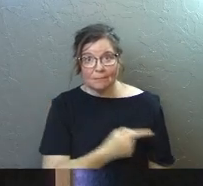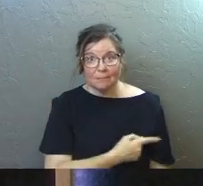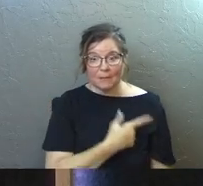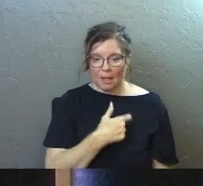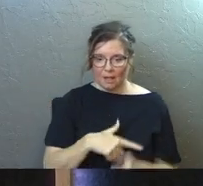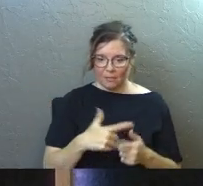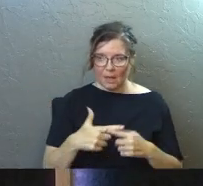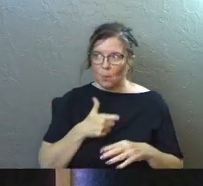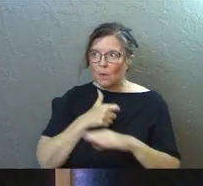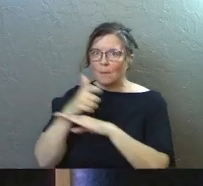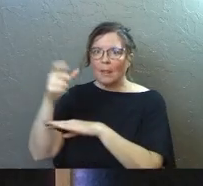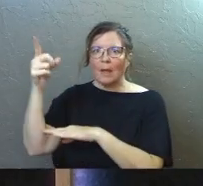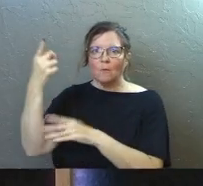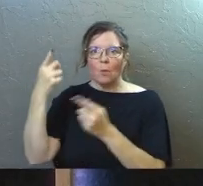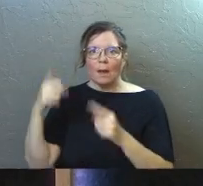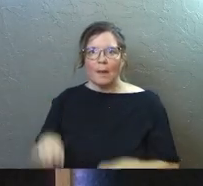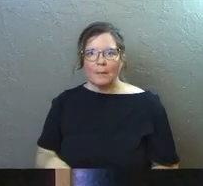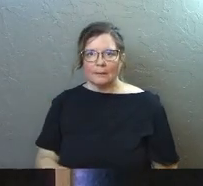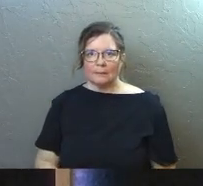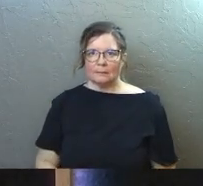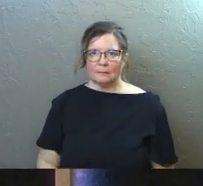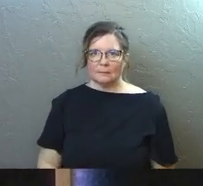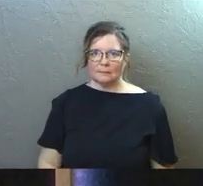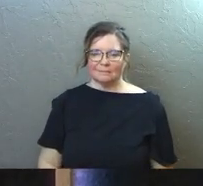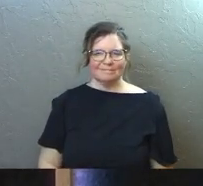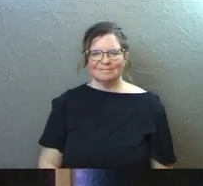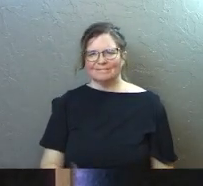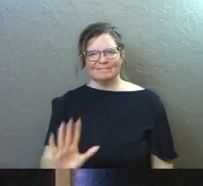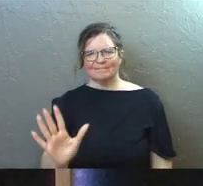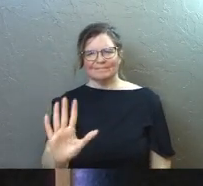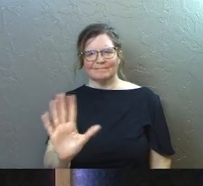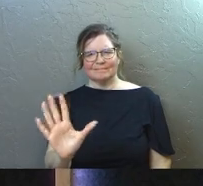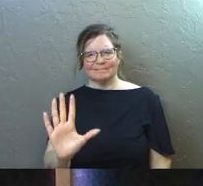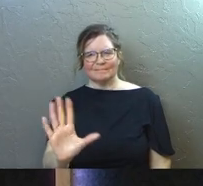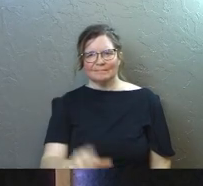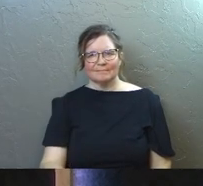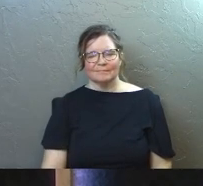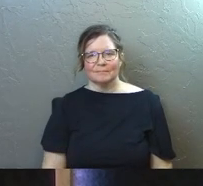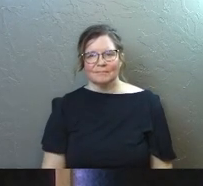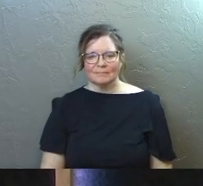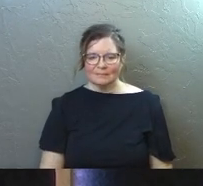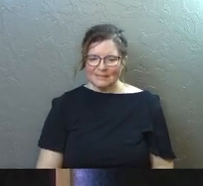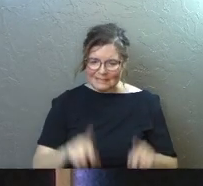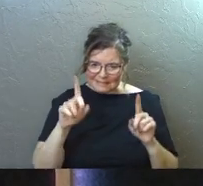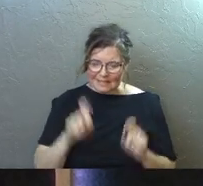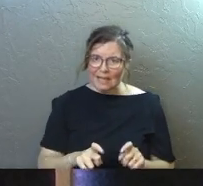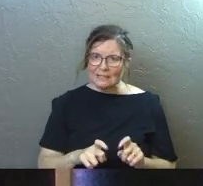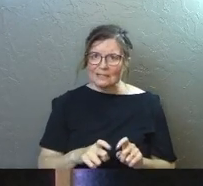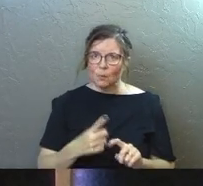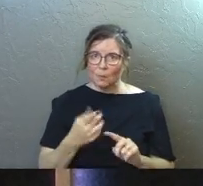And then we blamed God for what happened. Don't do that. Test it against God's character.